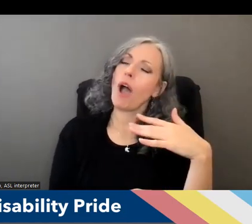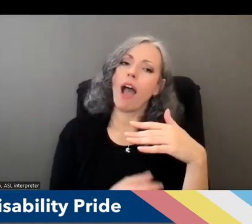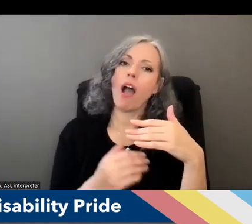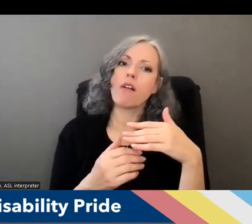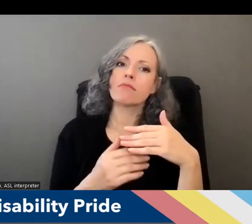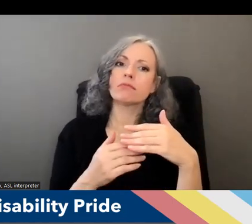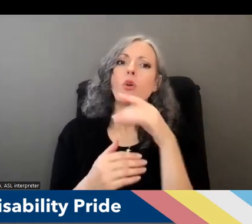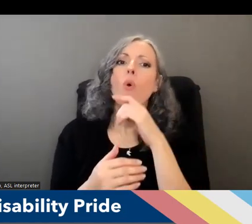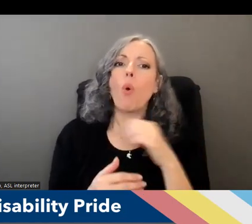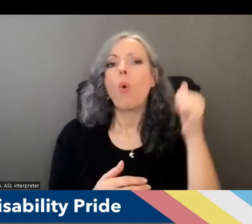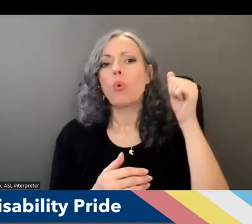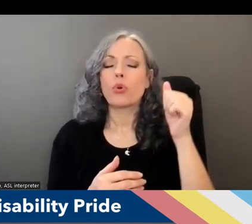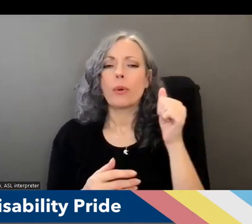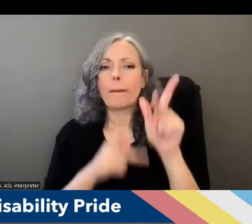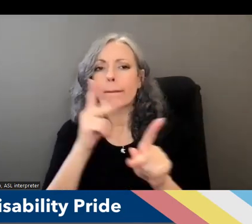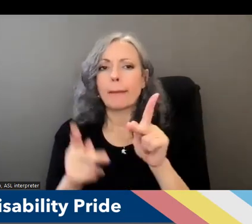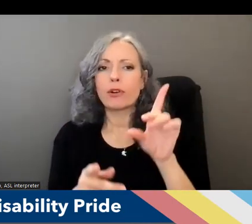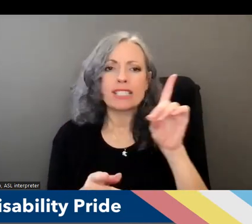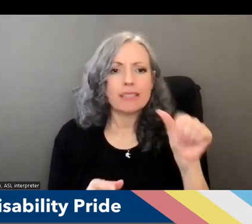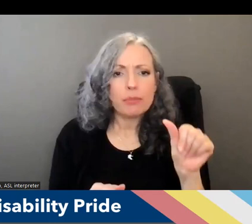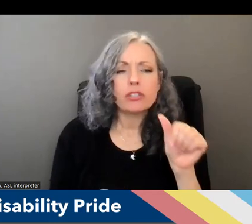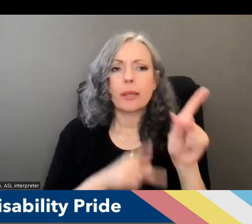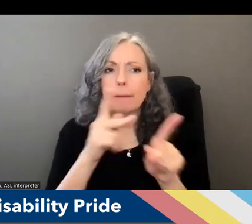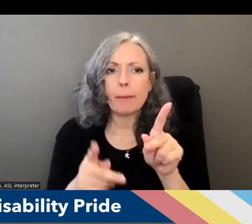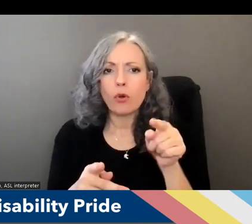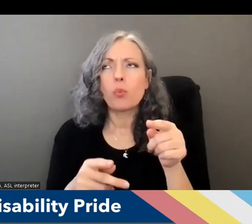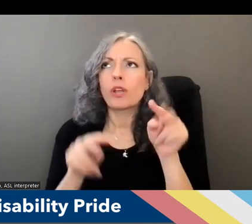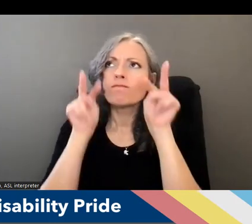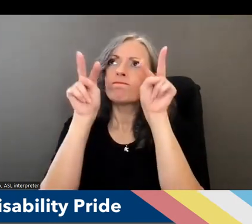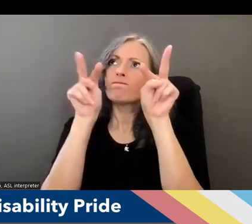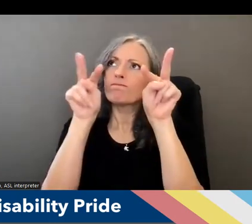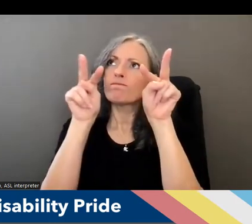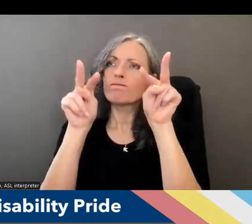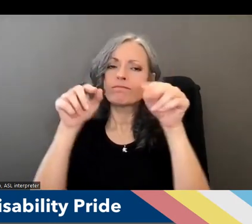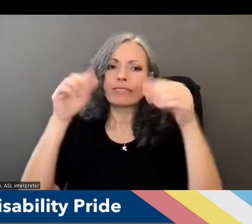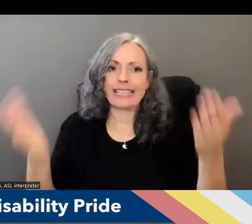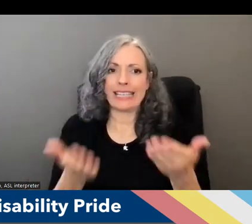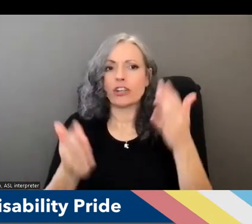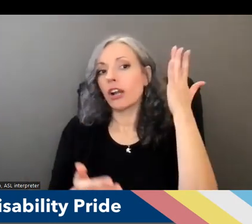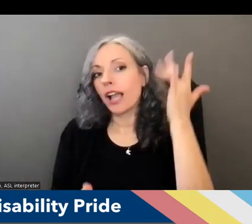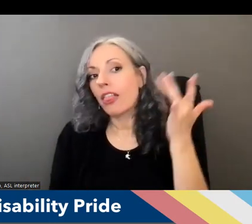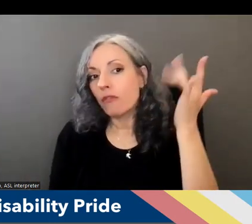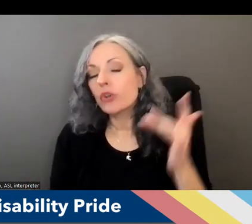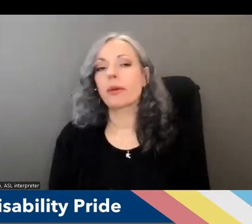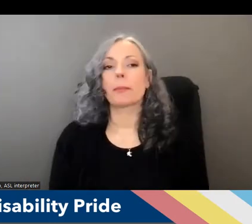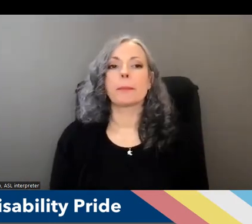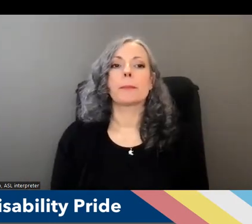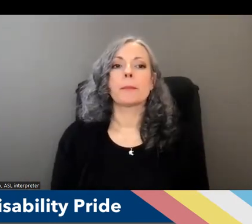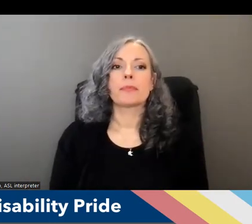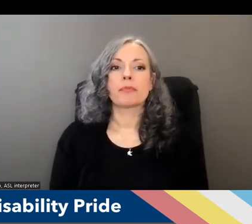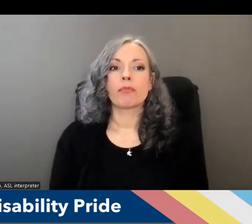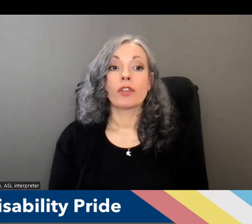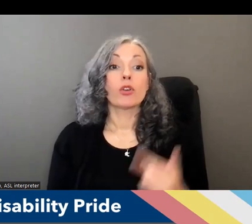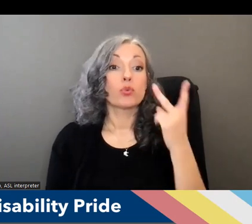people with disabilities and family caregivers in our state and you can see here the inland empire